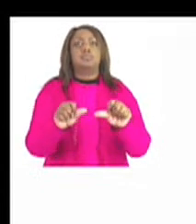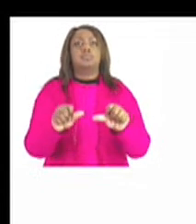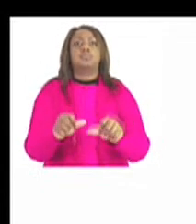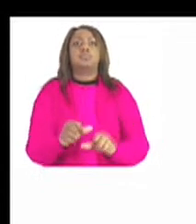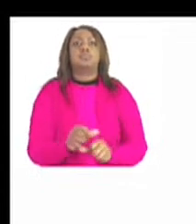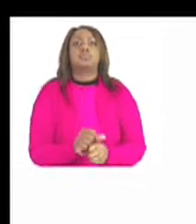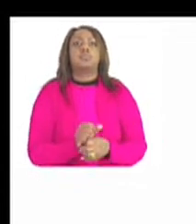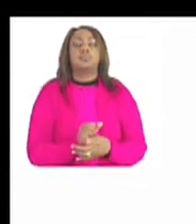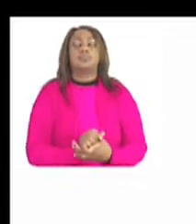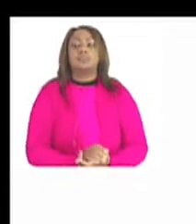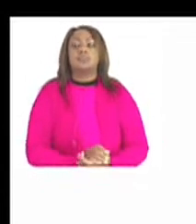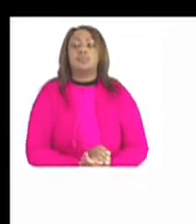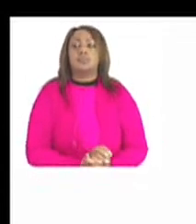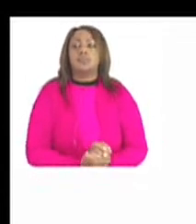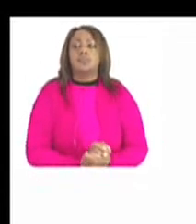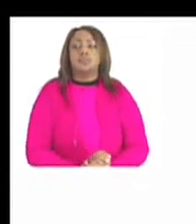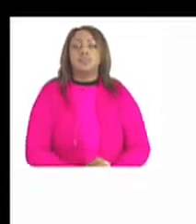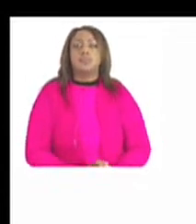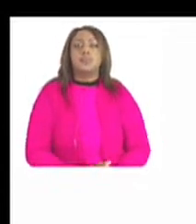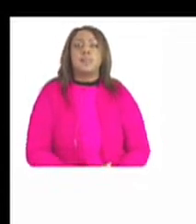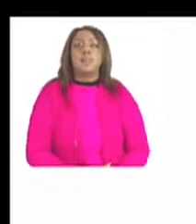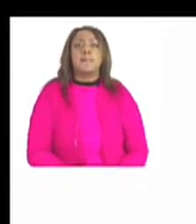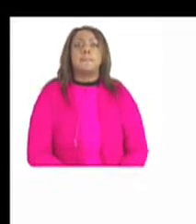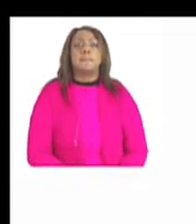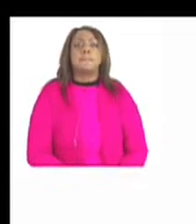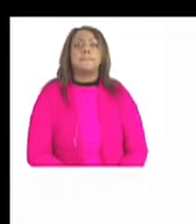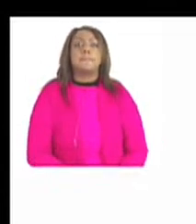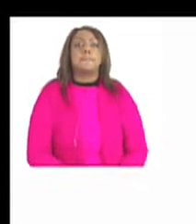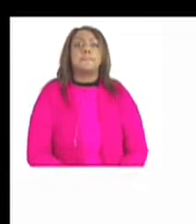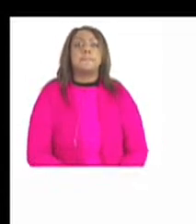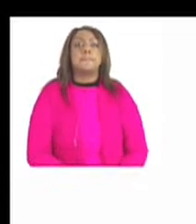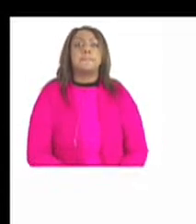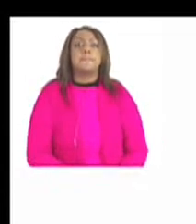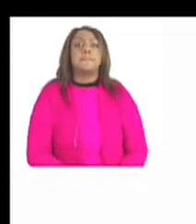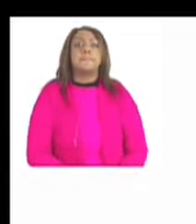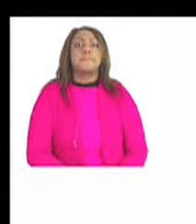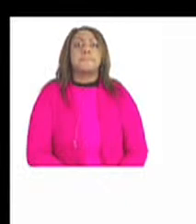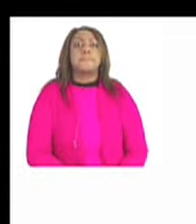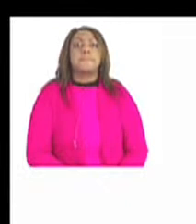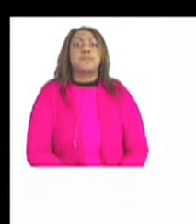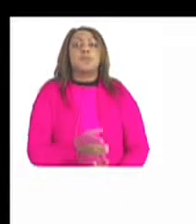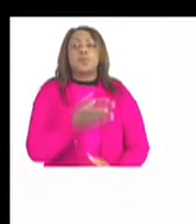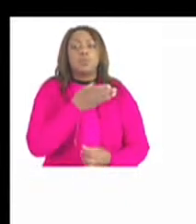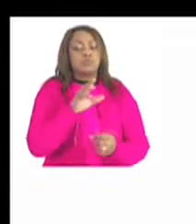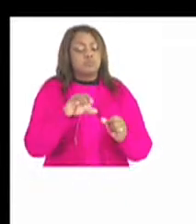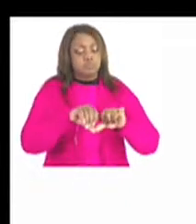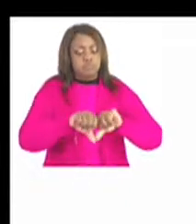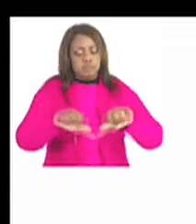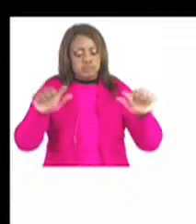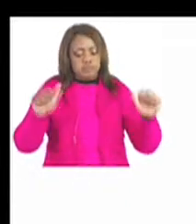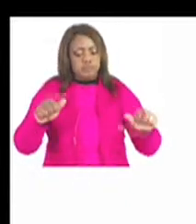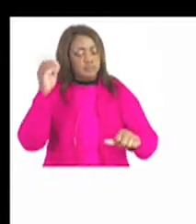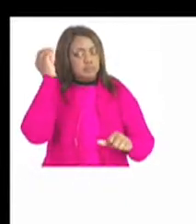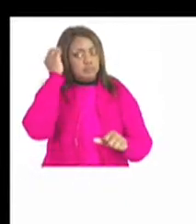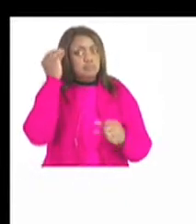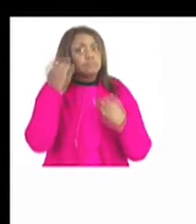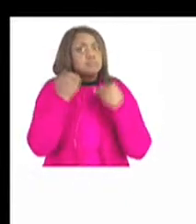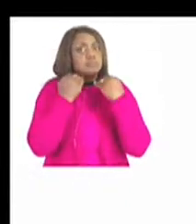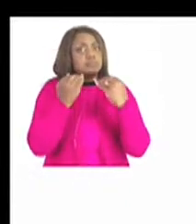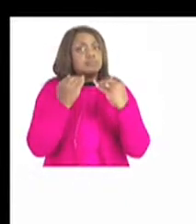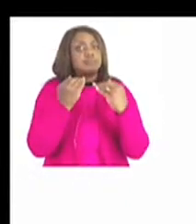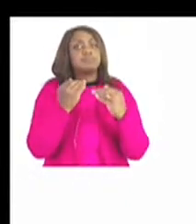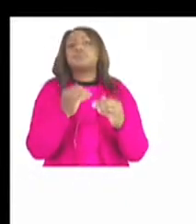introduction children must be able to understand how their body function the first